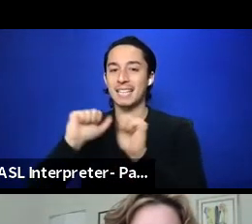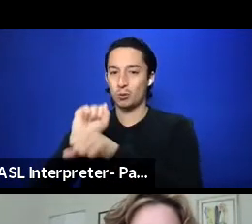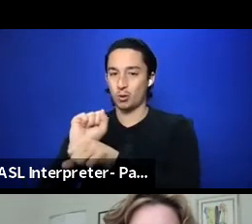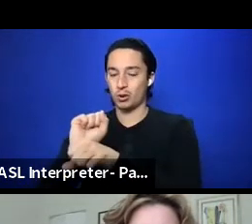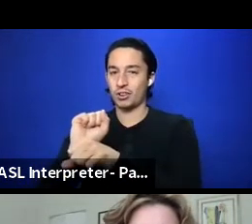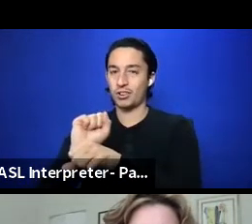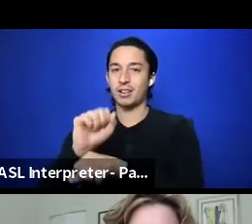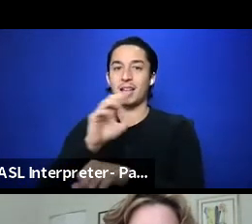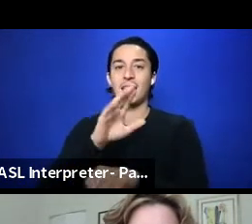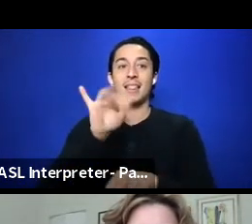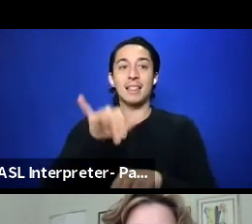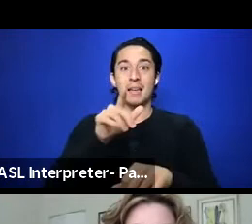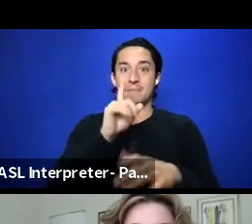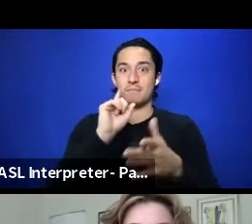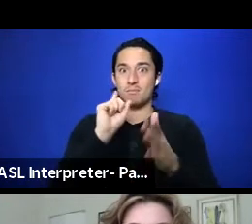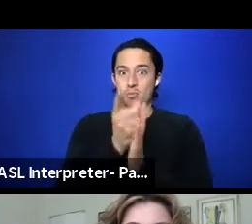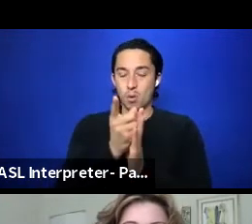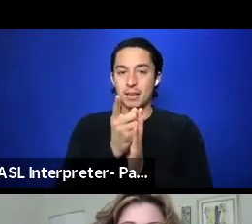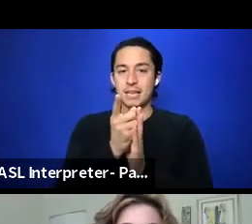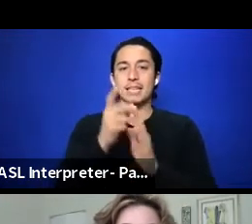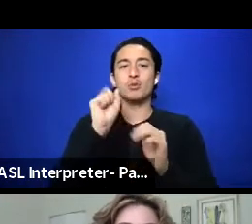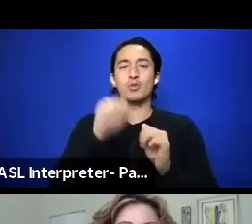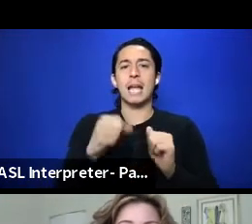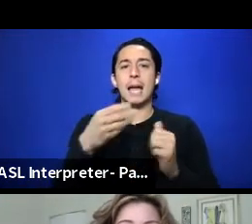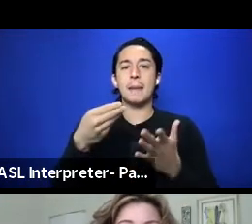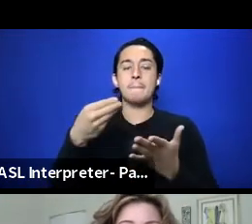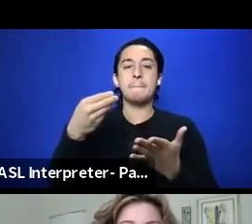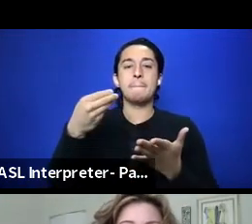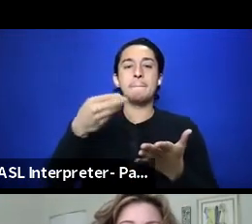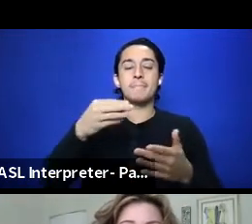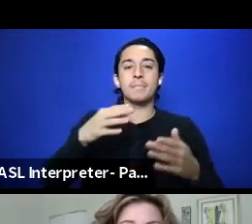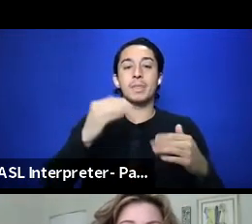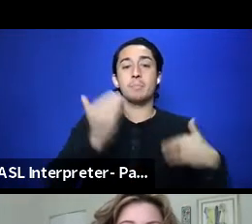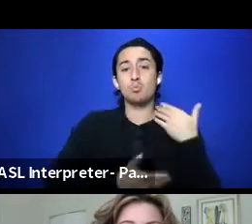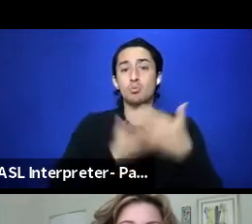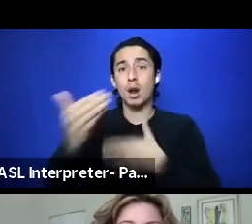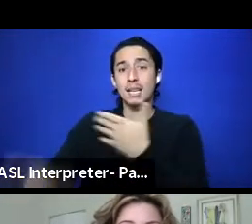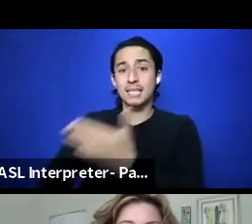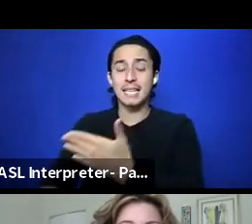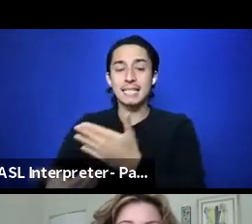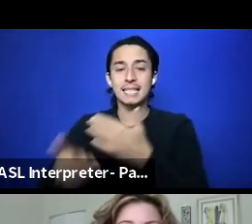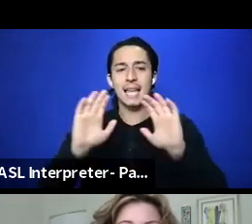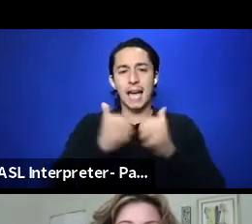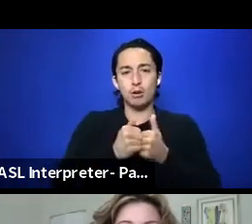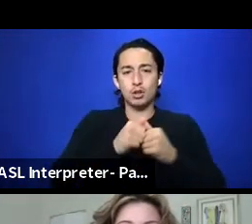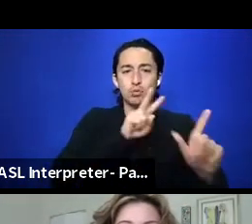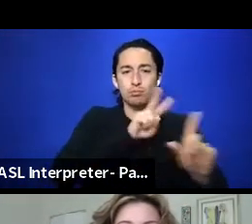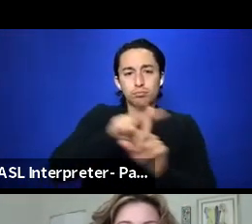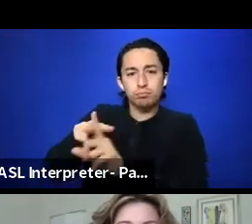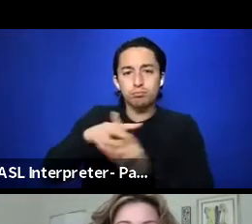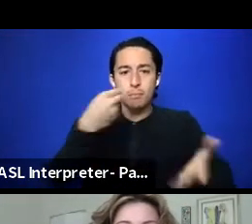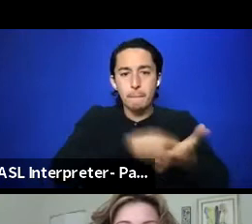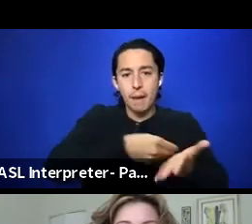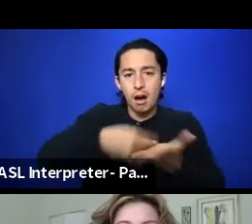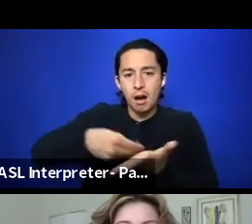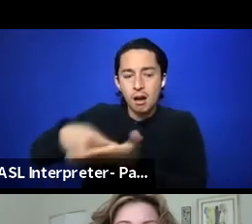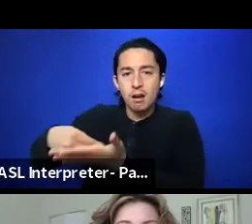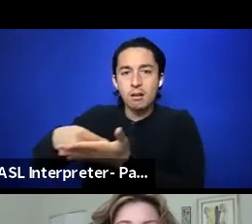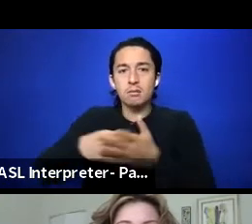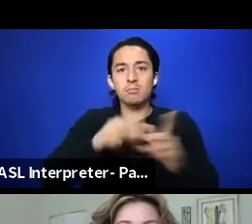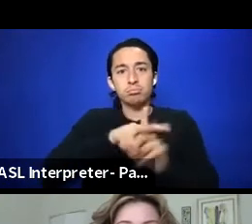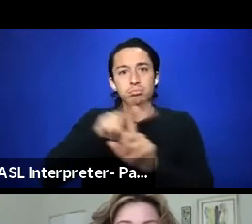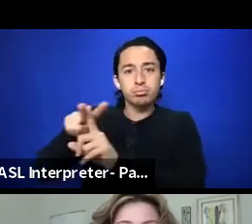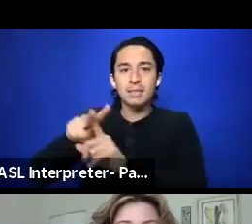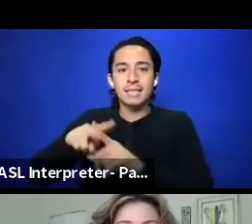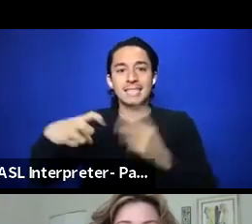moment you can find a of commodifying or monetizing the process, the pro, the, the ticket sales are, don't